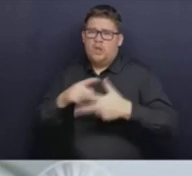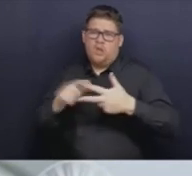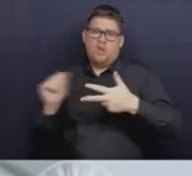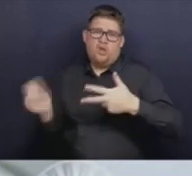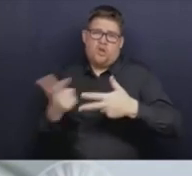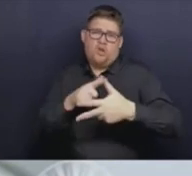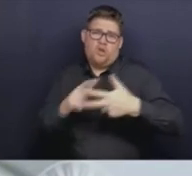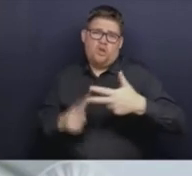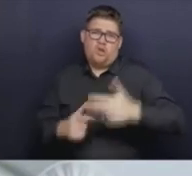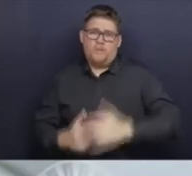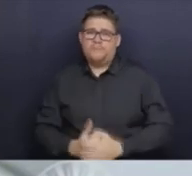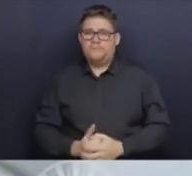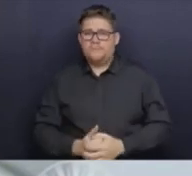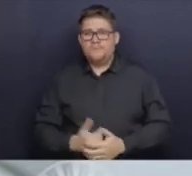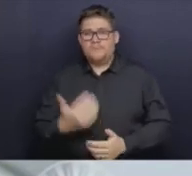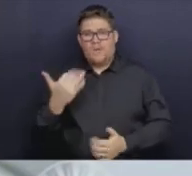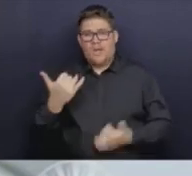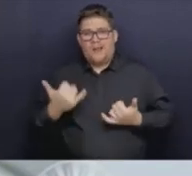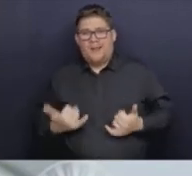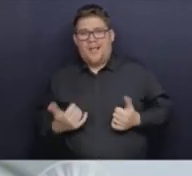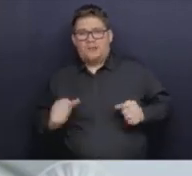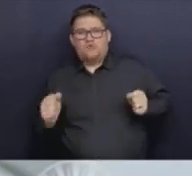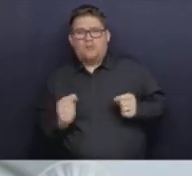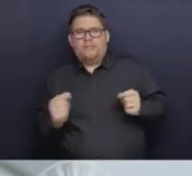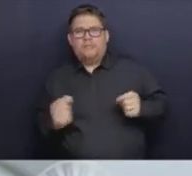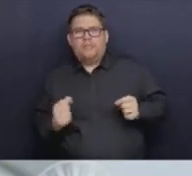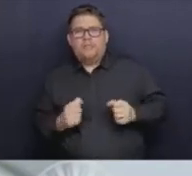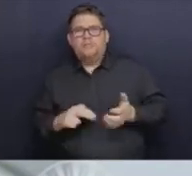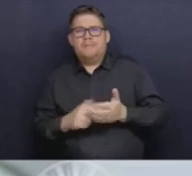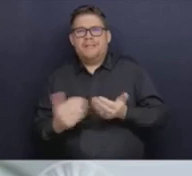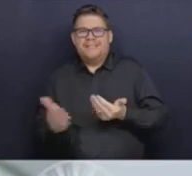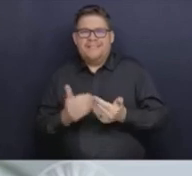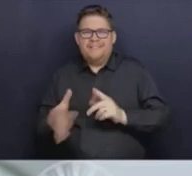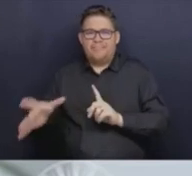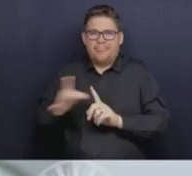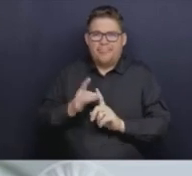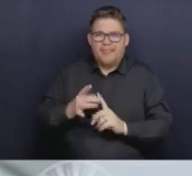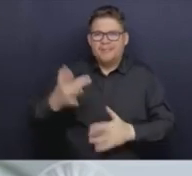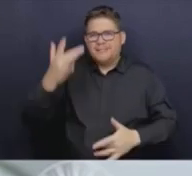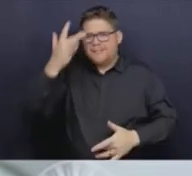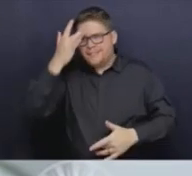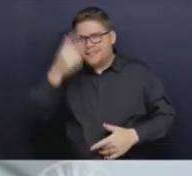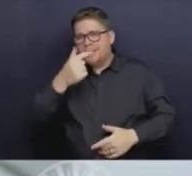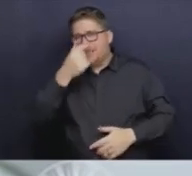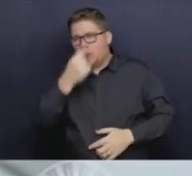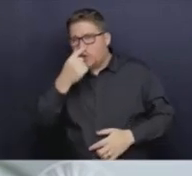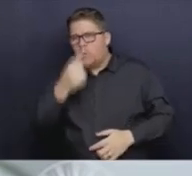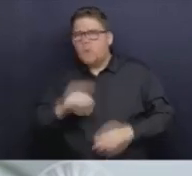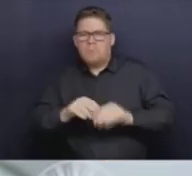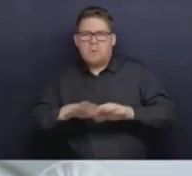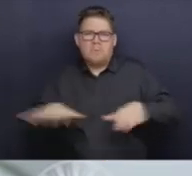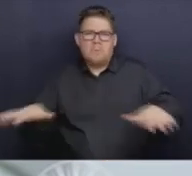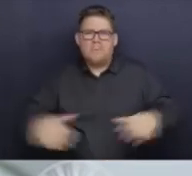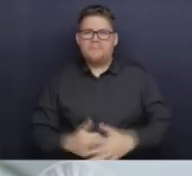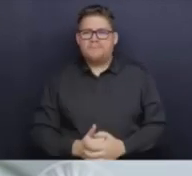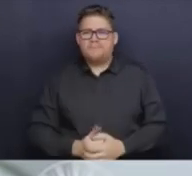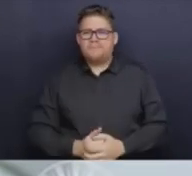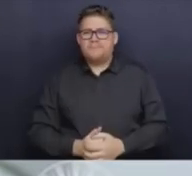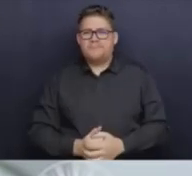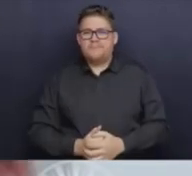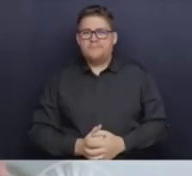season is here. And it is adding a burden to an already stretched system, as the minister was talking about. We've not had any